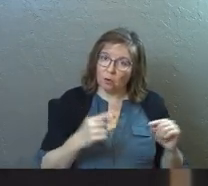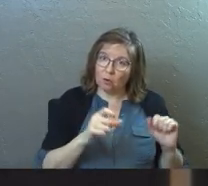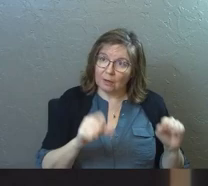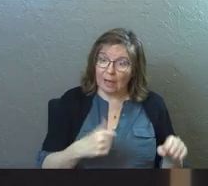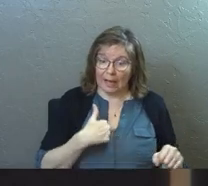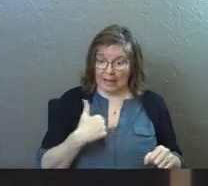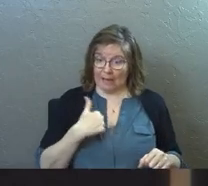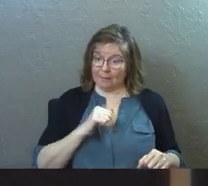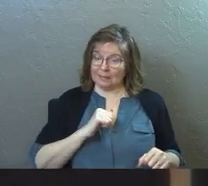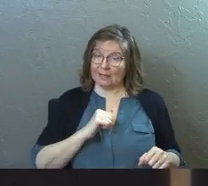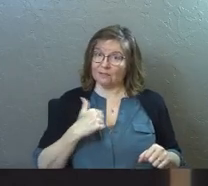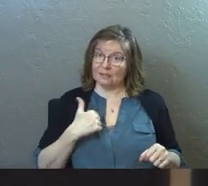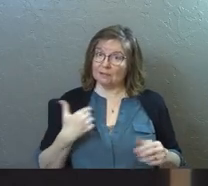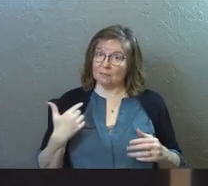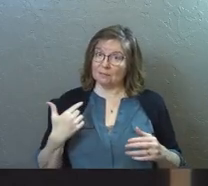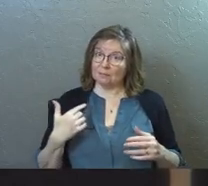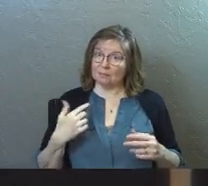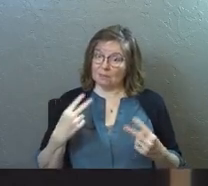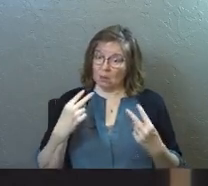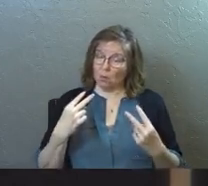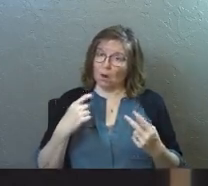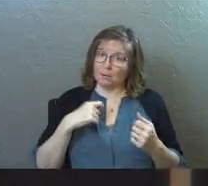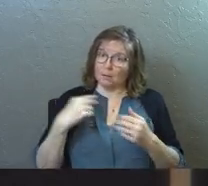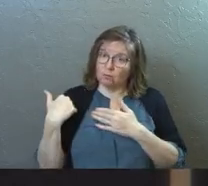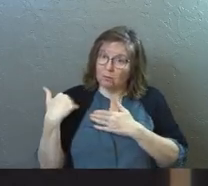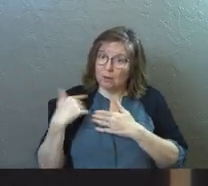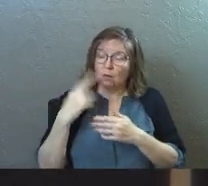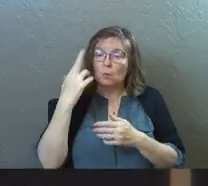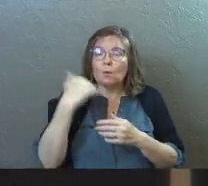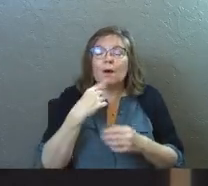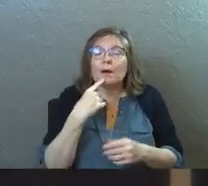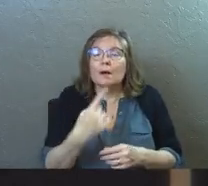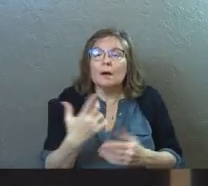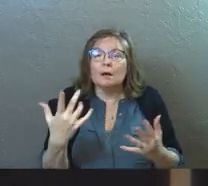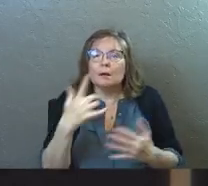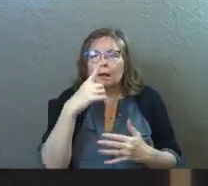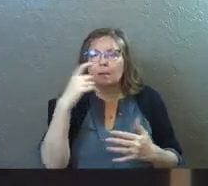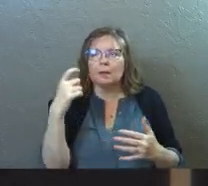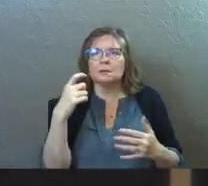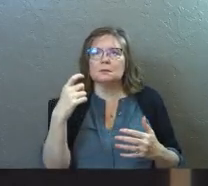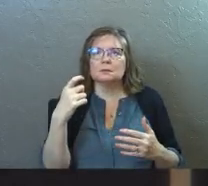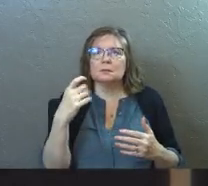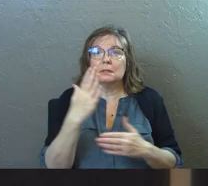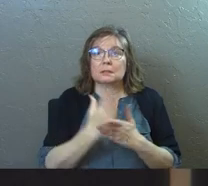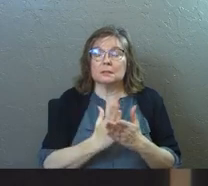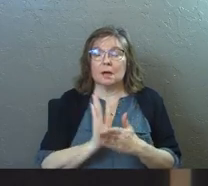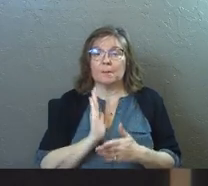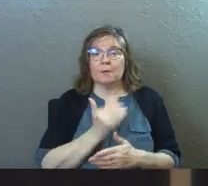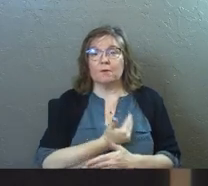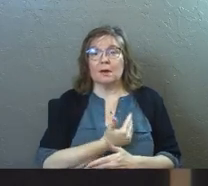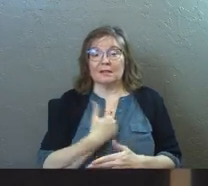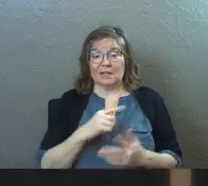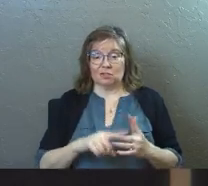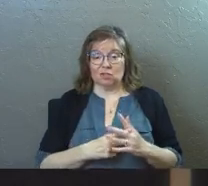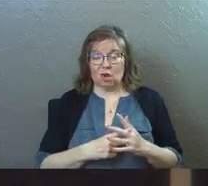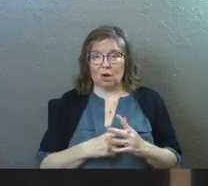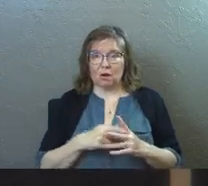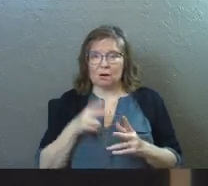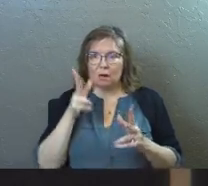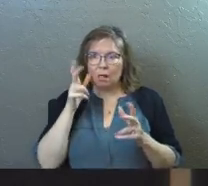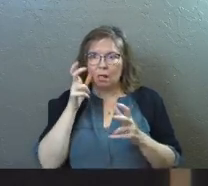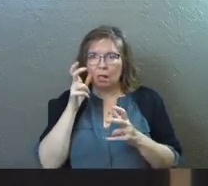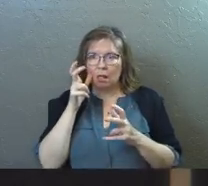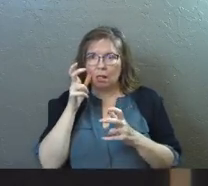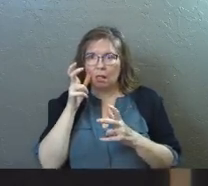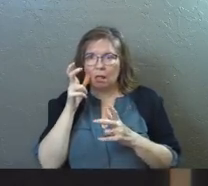I need to be held to account. The reason I call it out is because some of us that start feasting